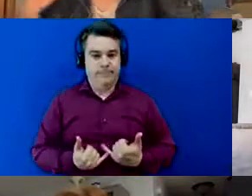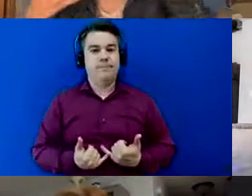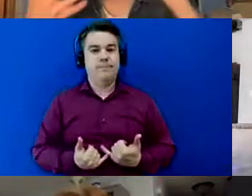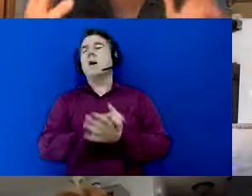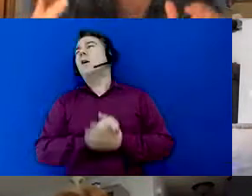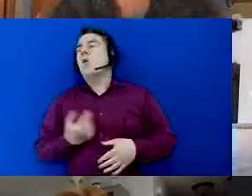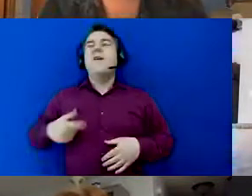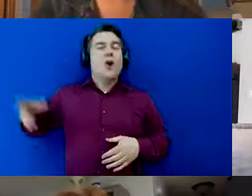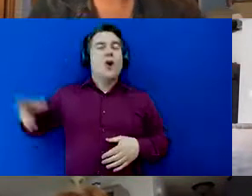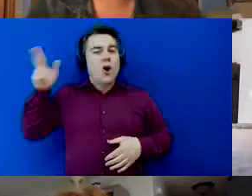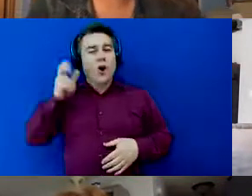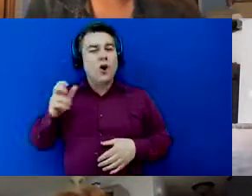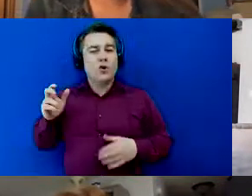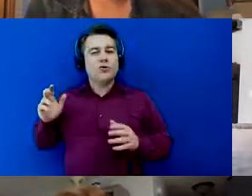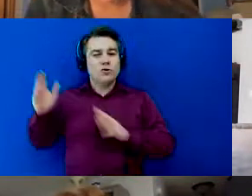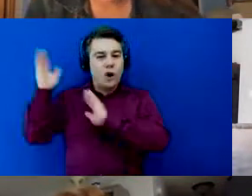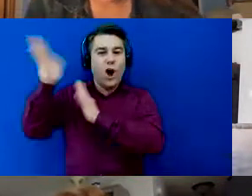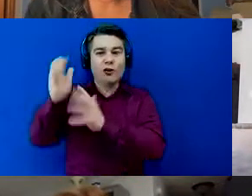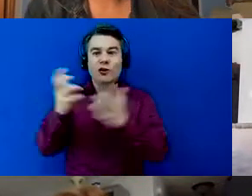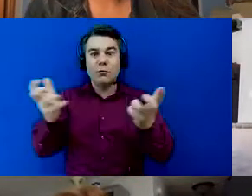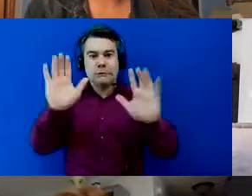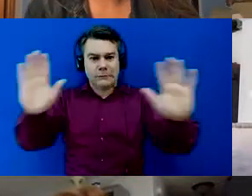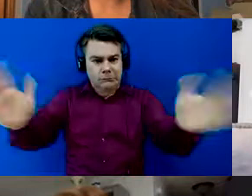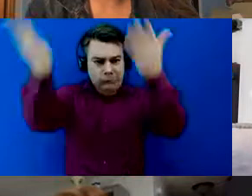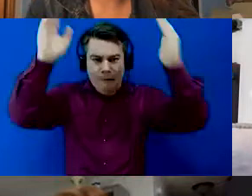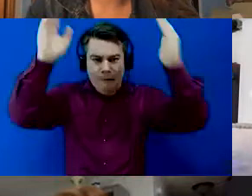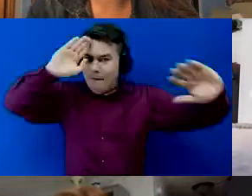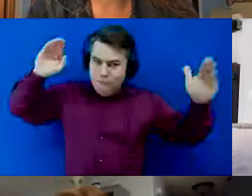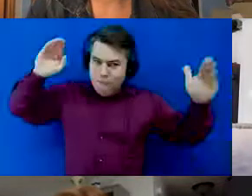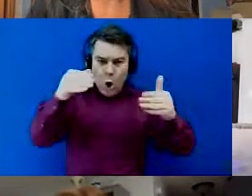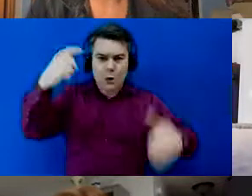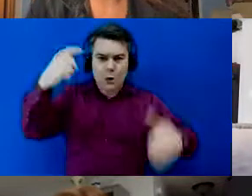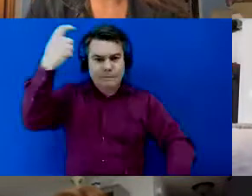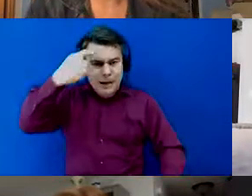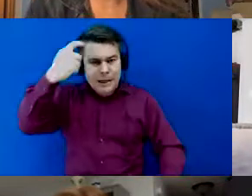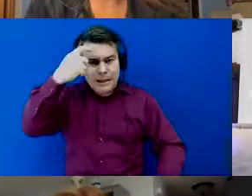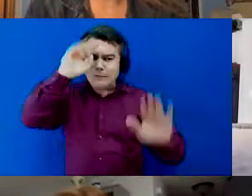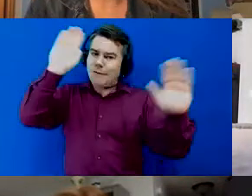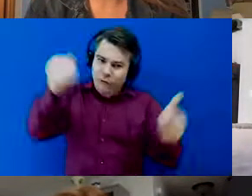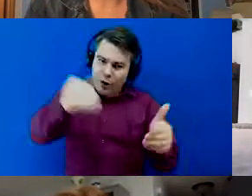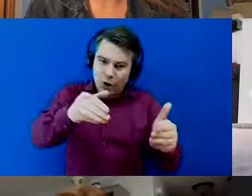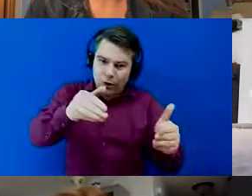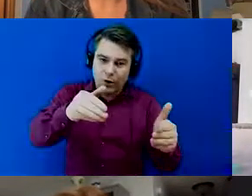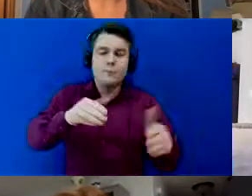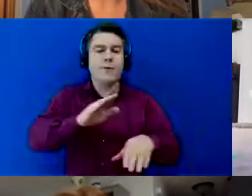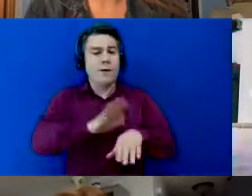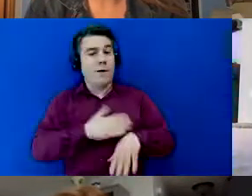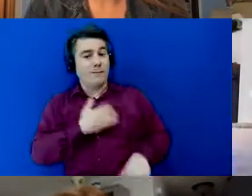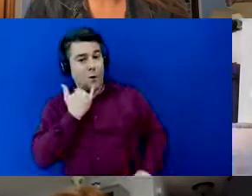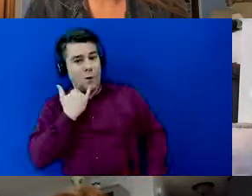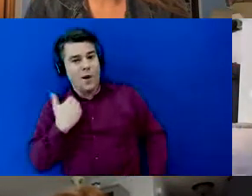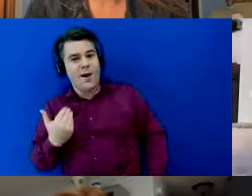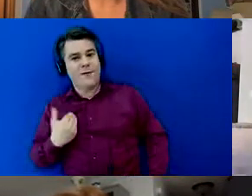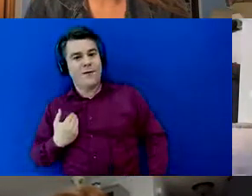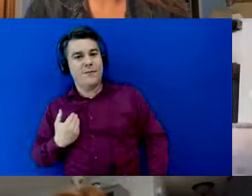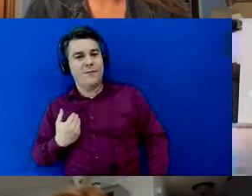the talk so much about focusing in on our mindset and I have on my phone um I did not